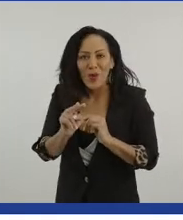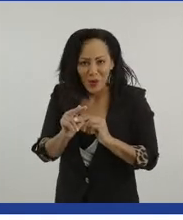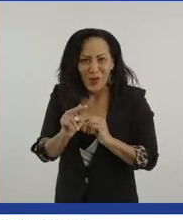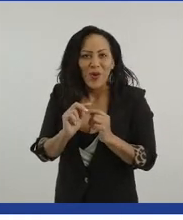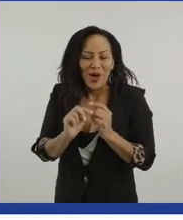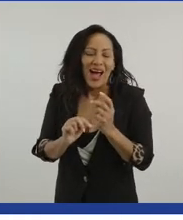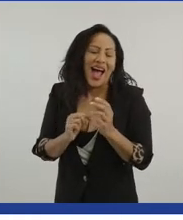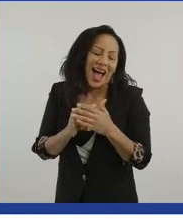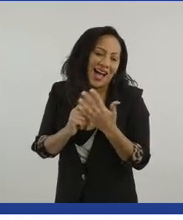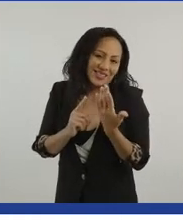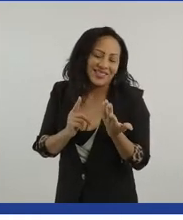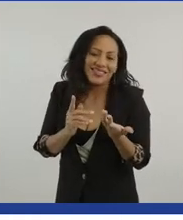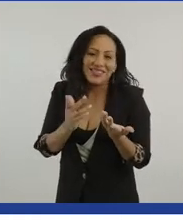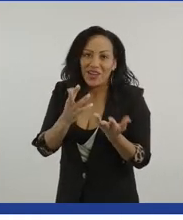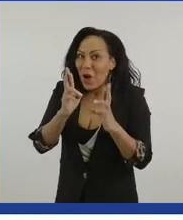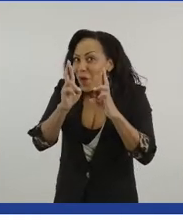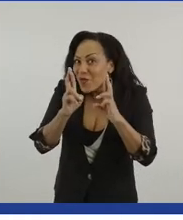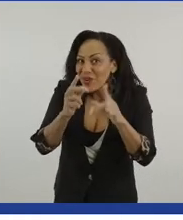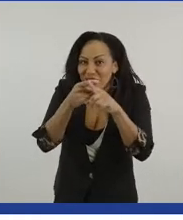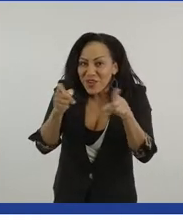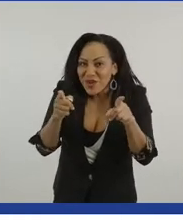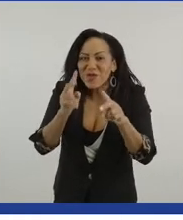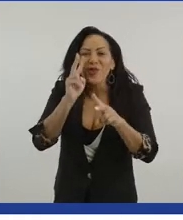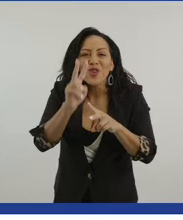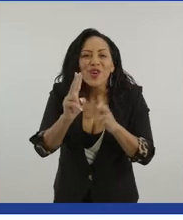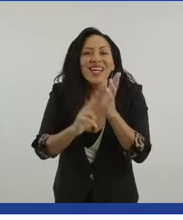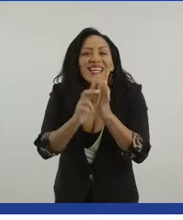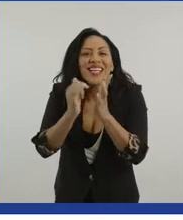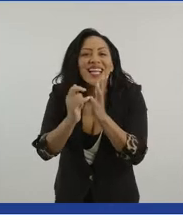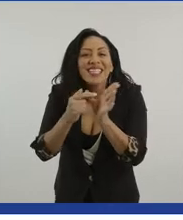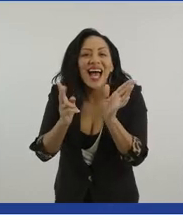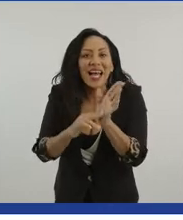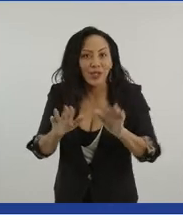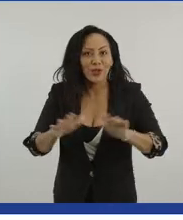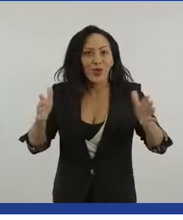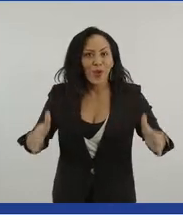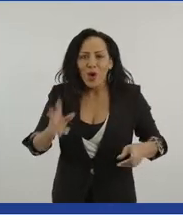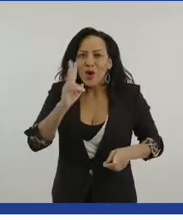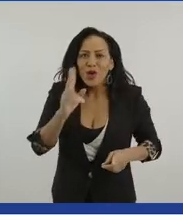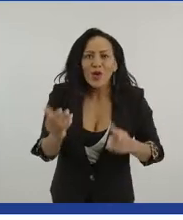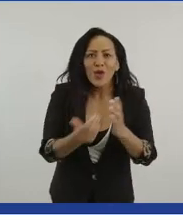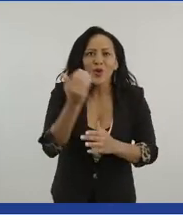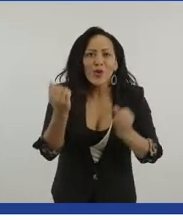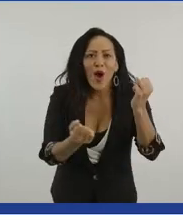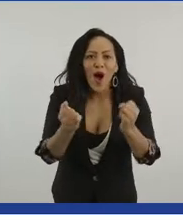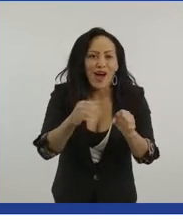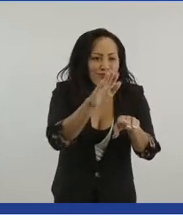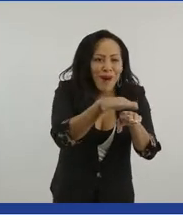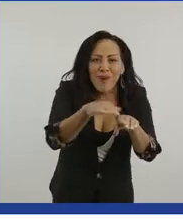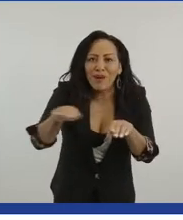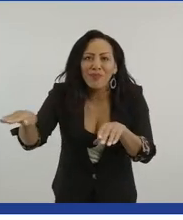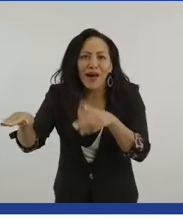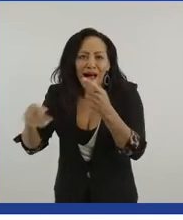hopefully you'll have a look at the Nissan stall as well and look at the new cars that are there at the moment